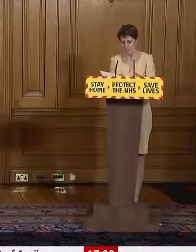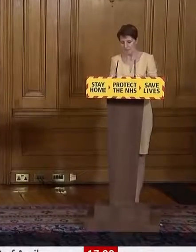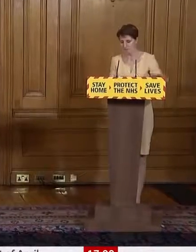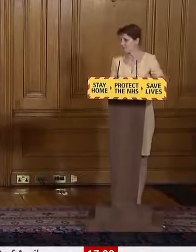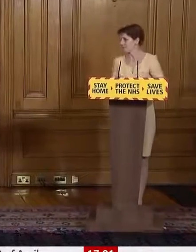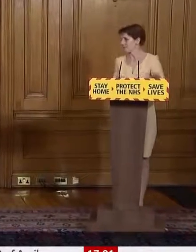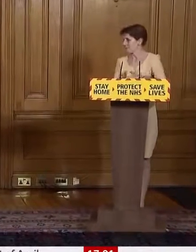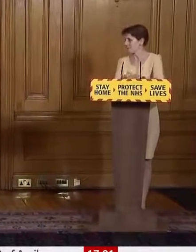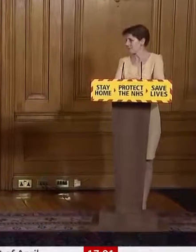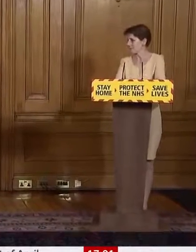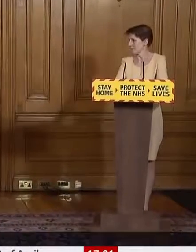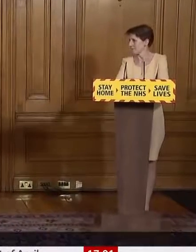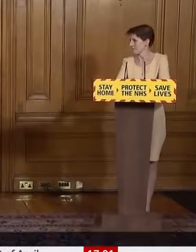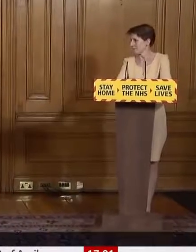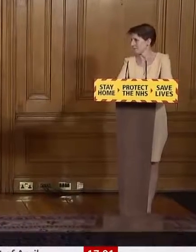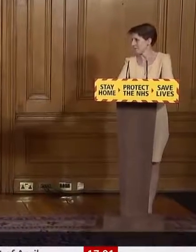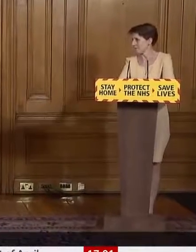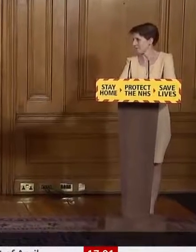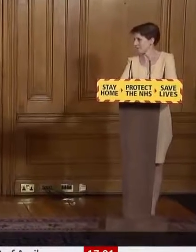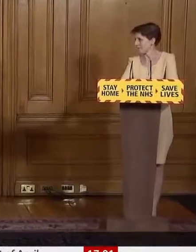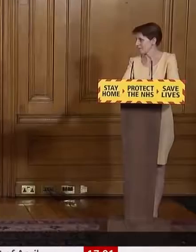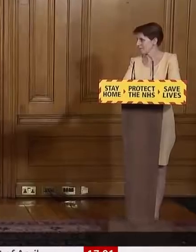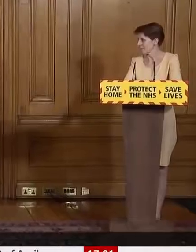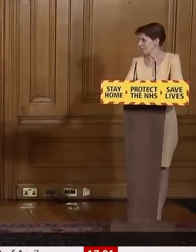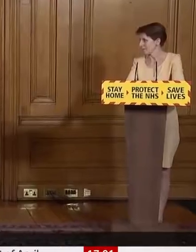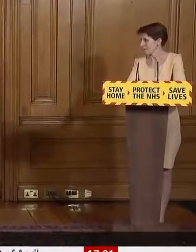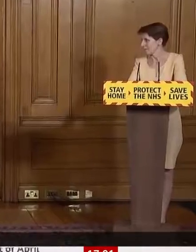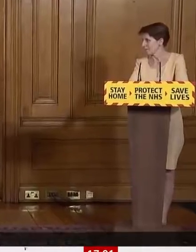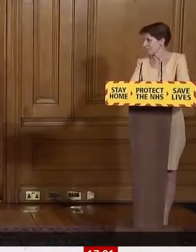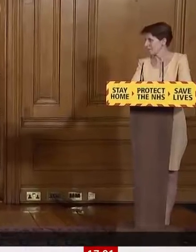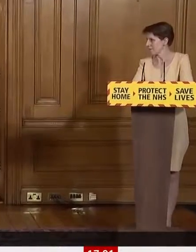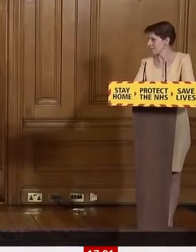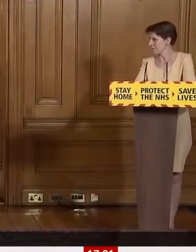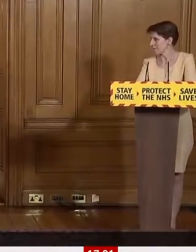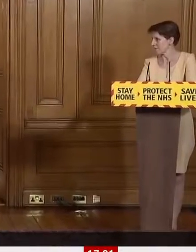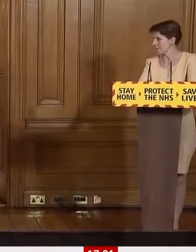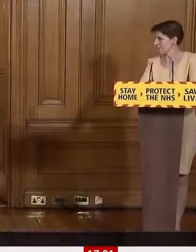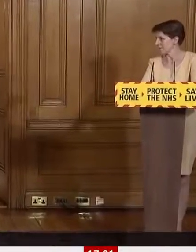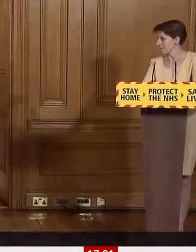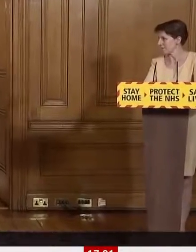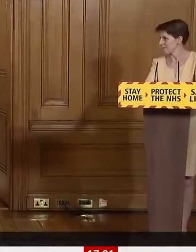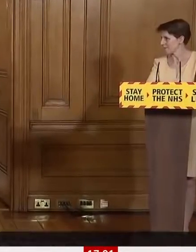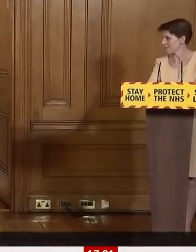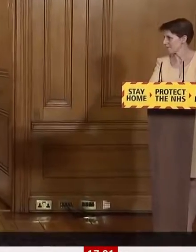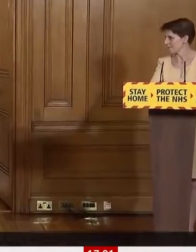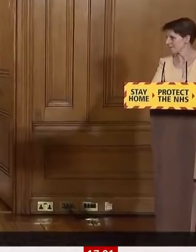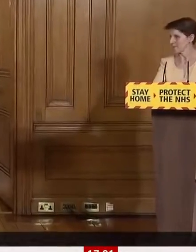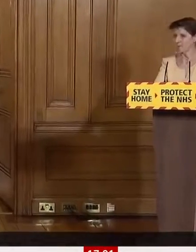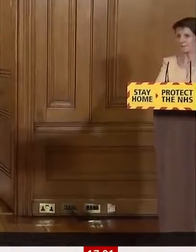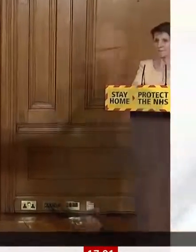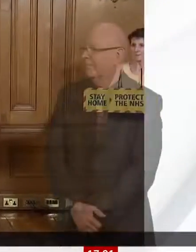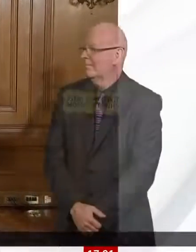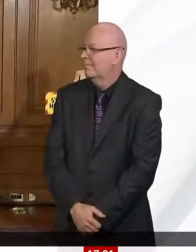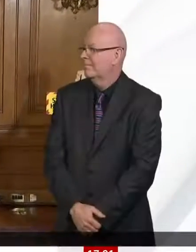Good evening from Downing Street, where I'm joined by Steve Powis, Medical Director of the NHS, and Yvonne Doyle, Medical